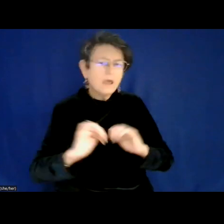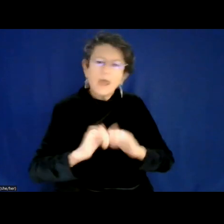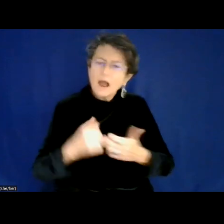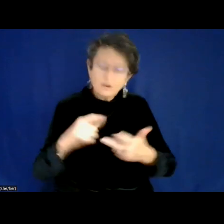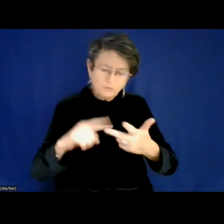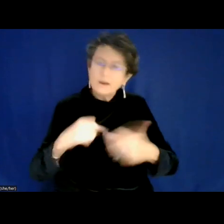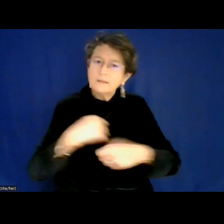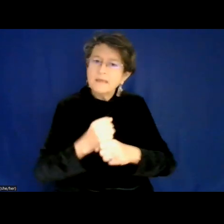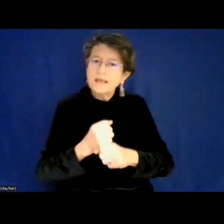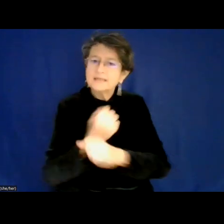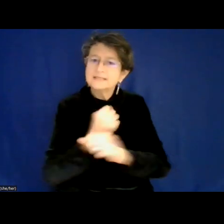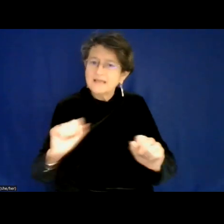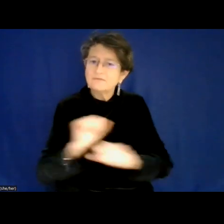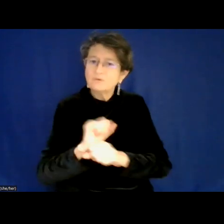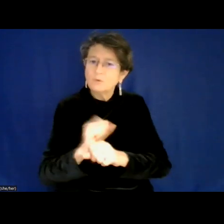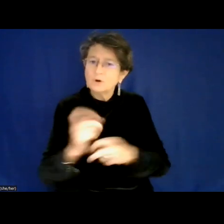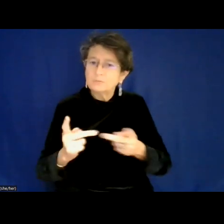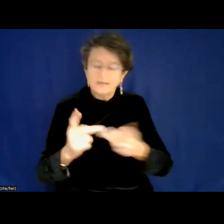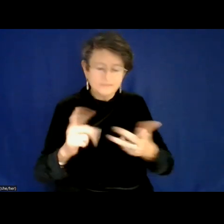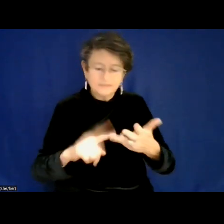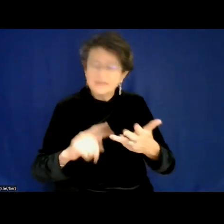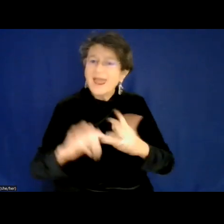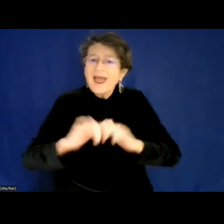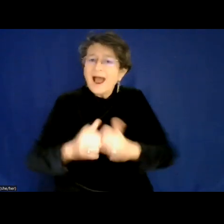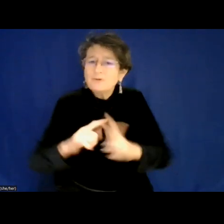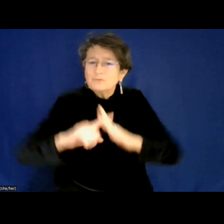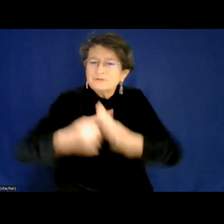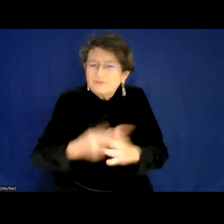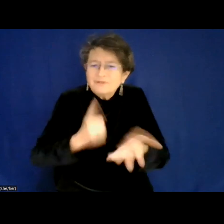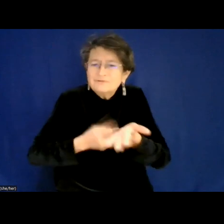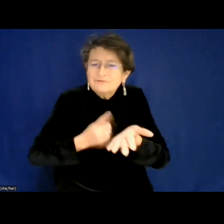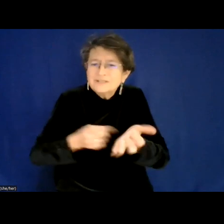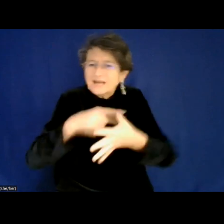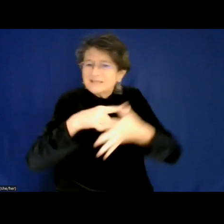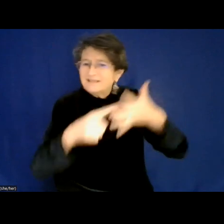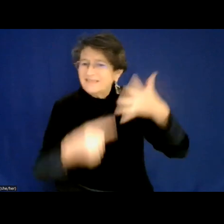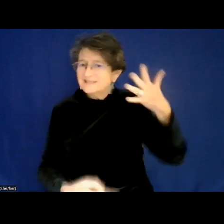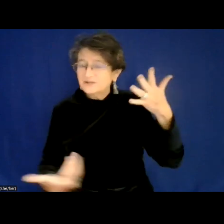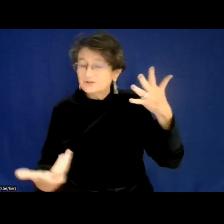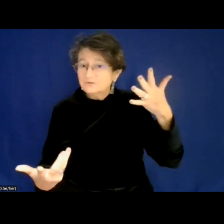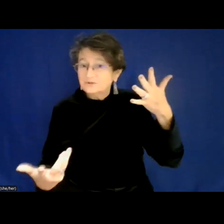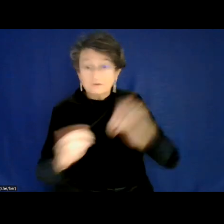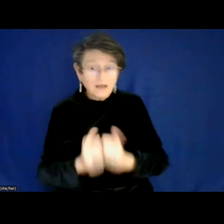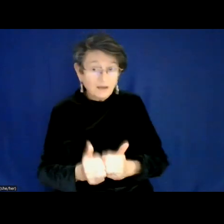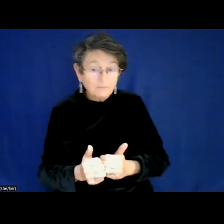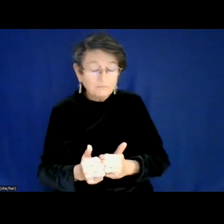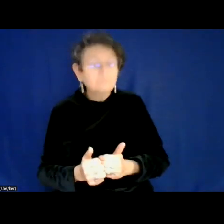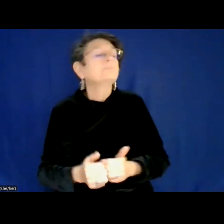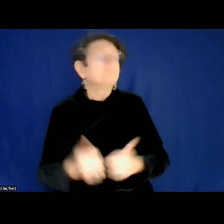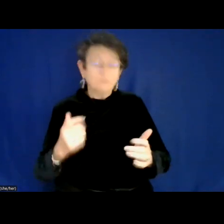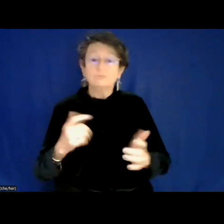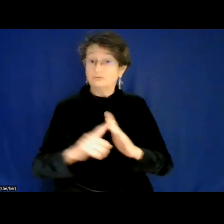these issues? Because sometimes it's hard. So to help us start this conversation, we brought together three